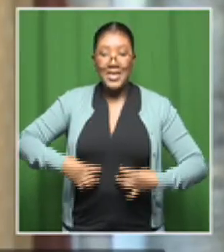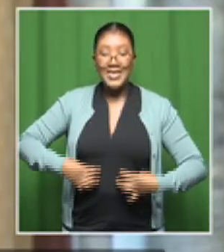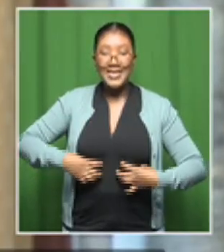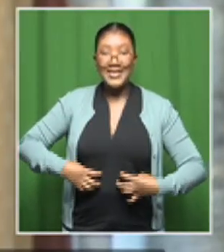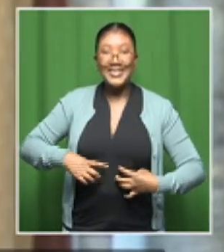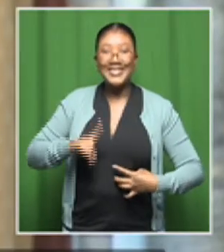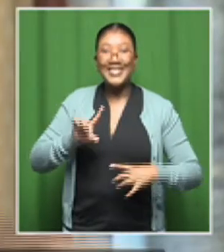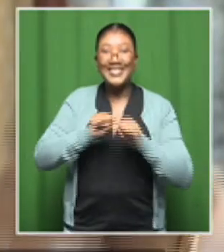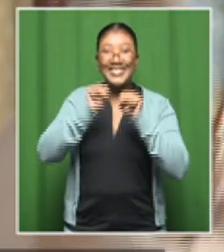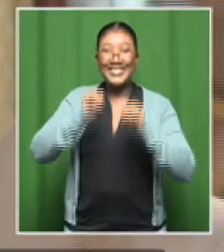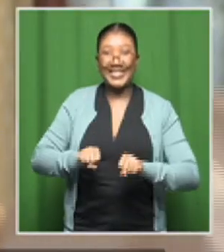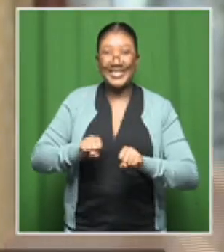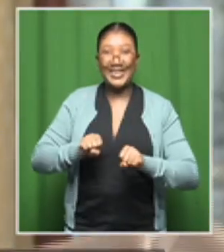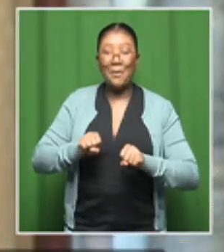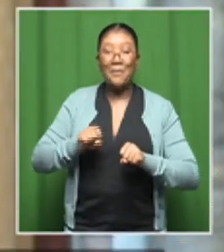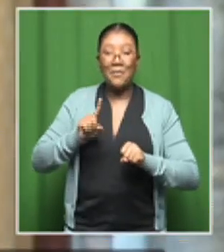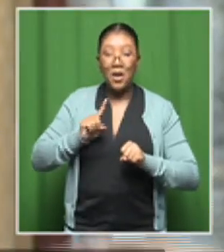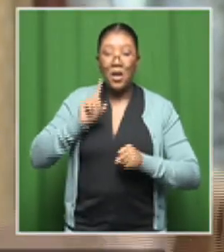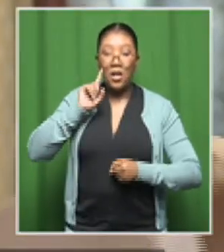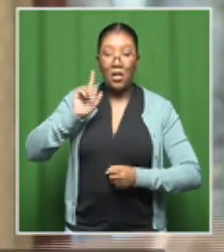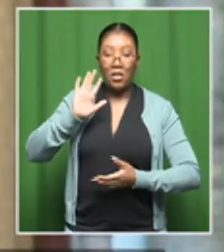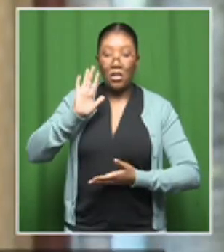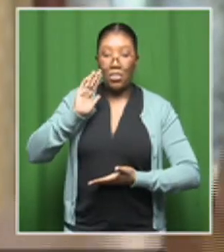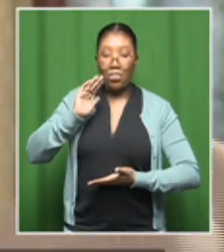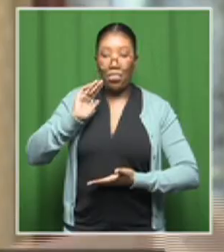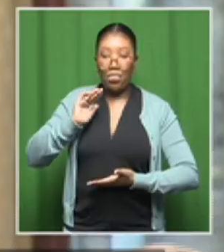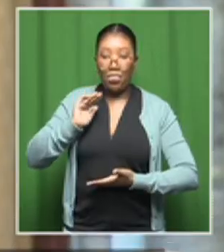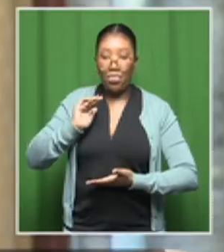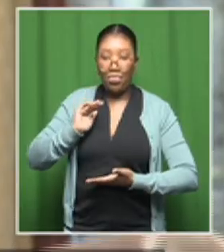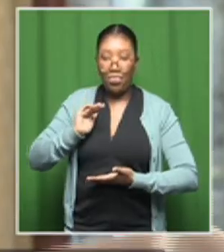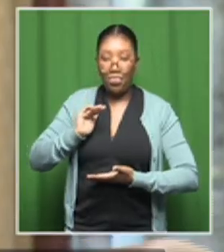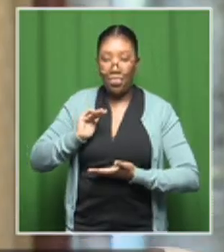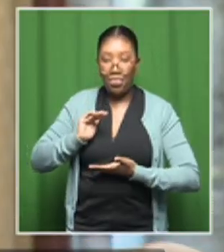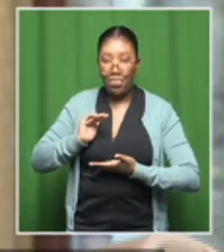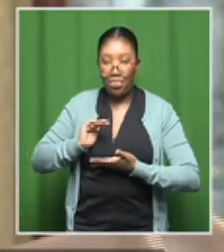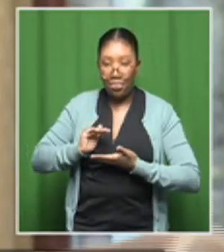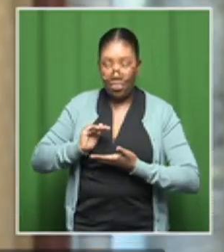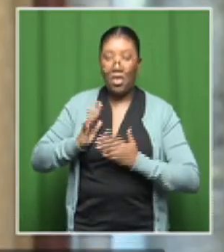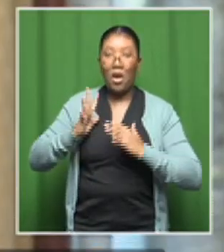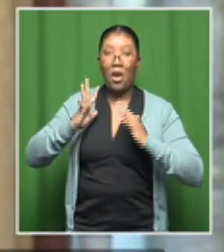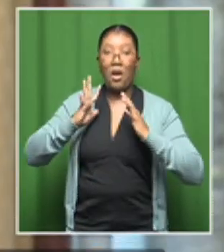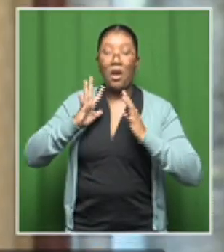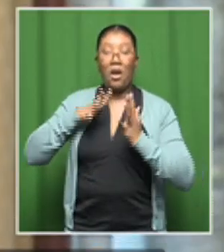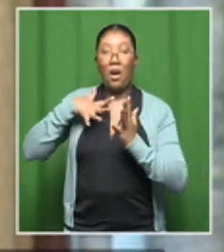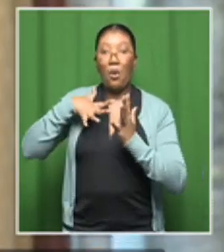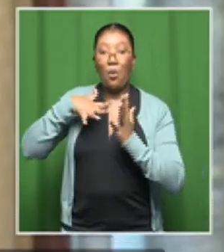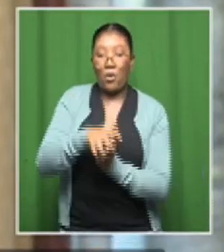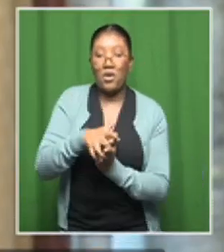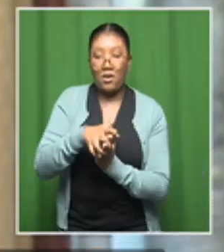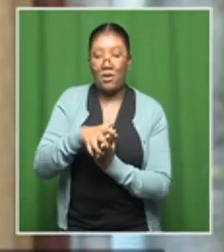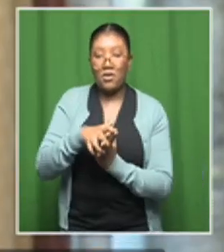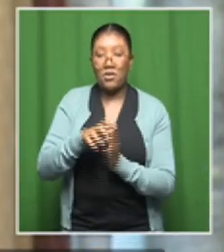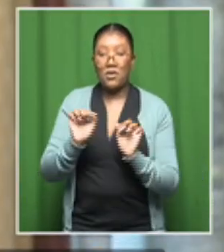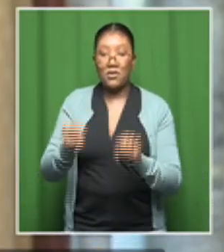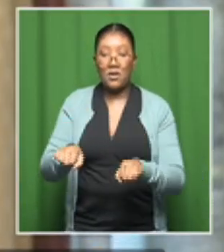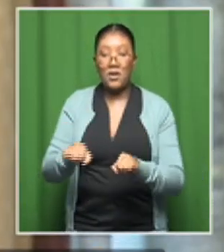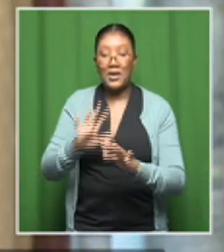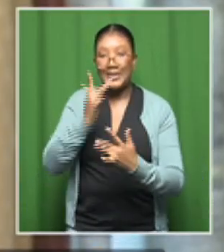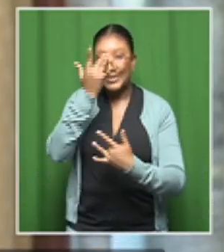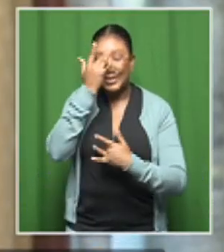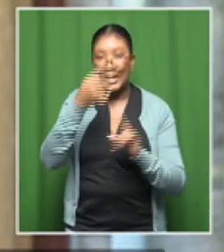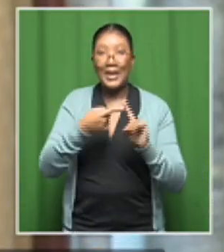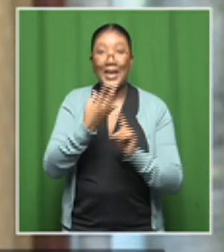immune system to respond to other high pathogenic infections like